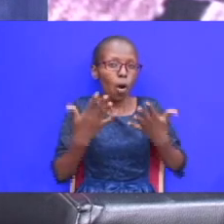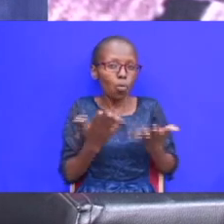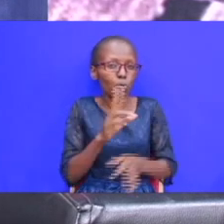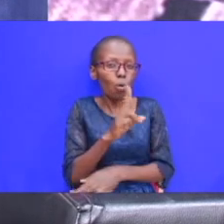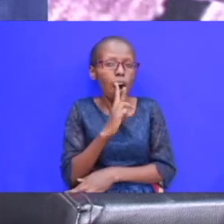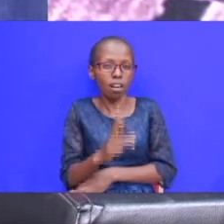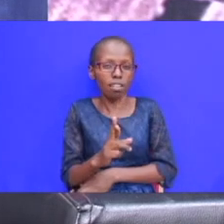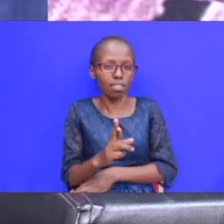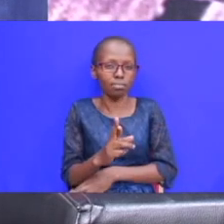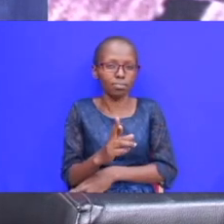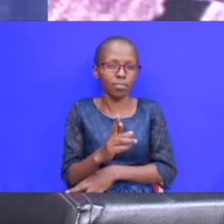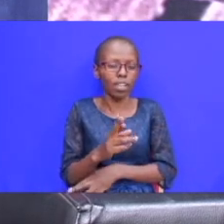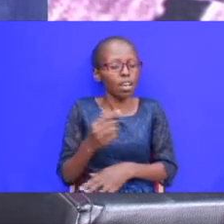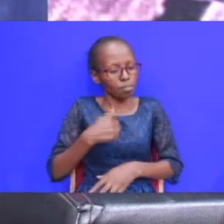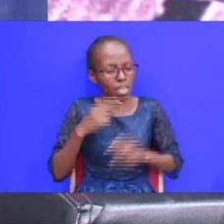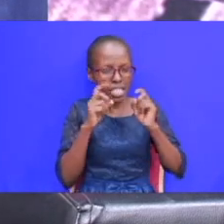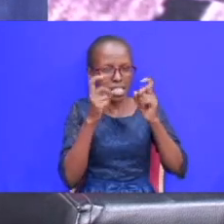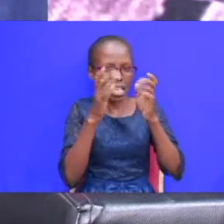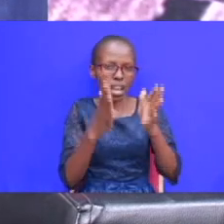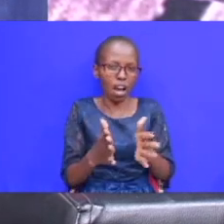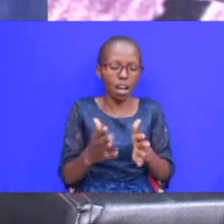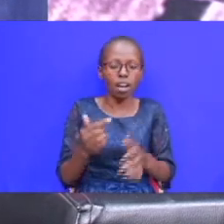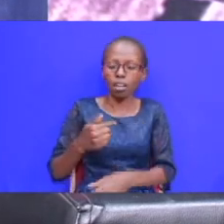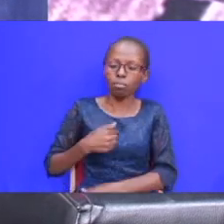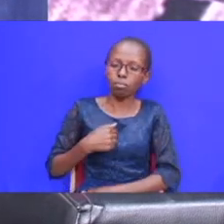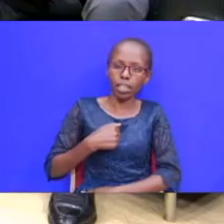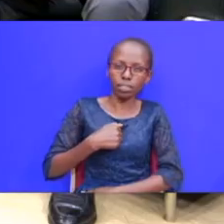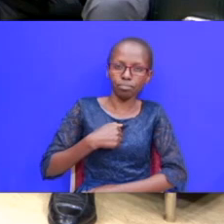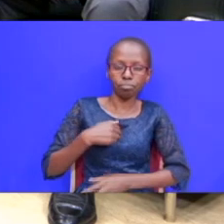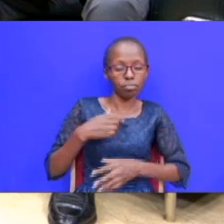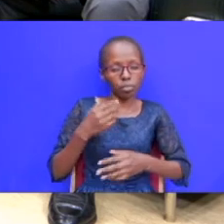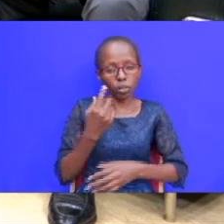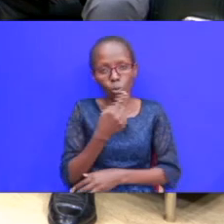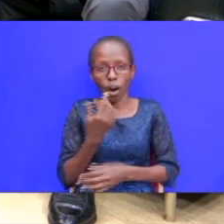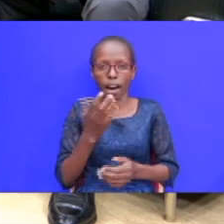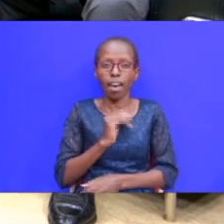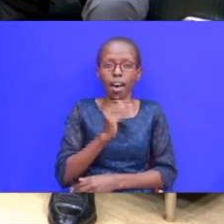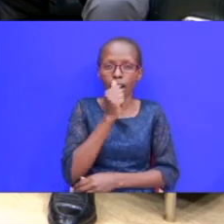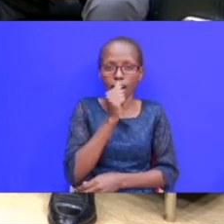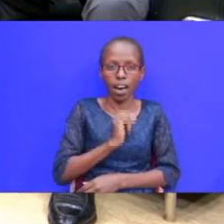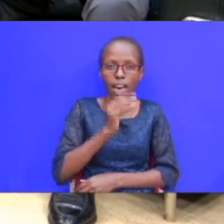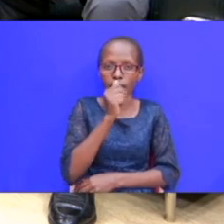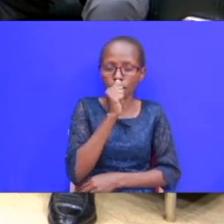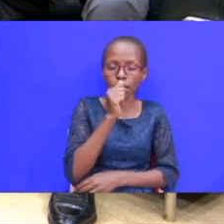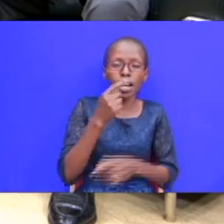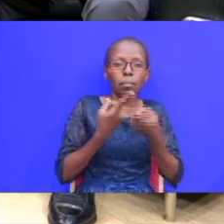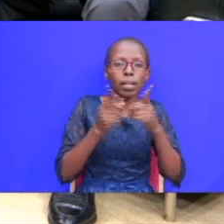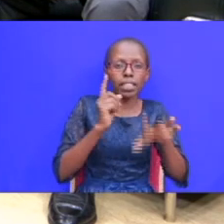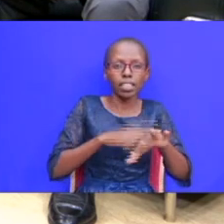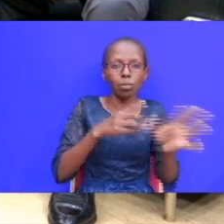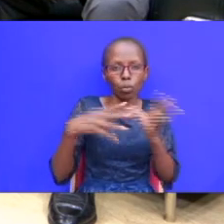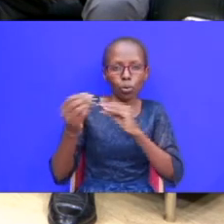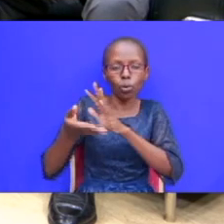just as i am i am a sinner i am who i am but when we go to god and we want